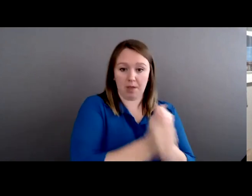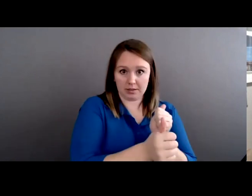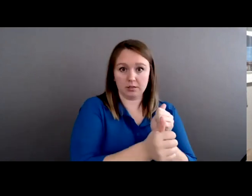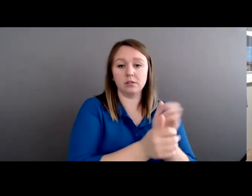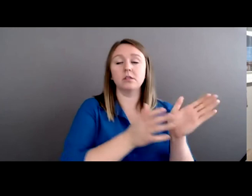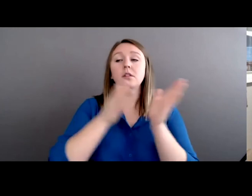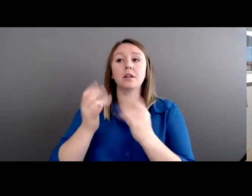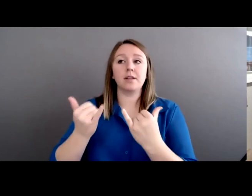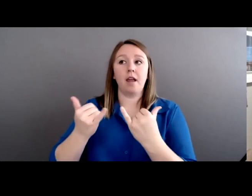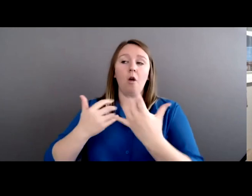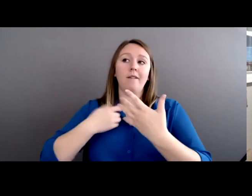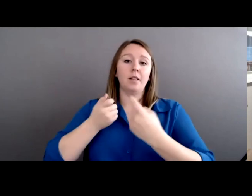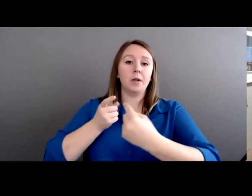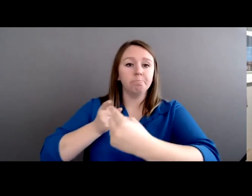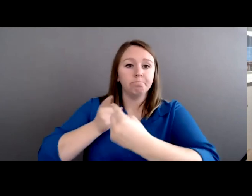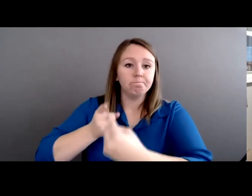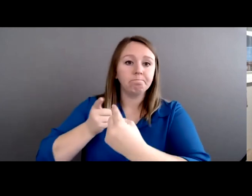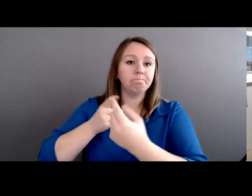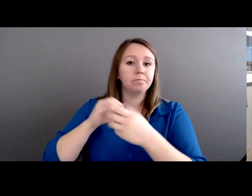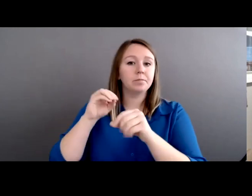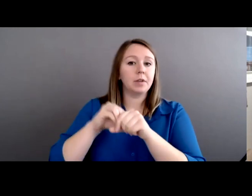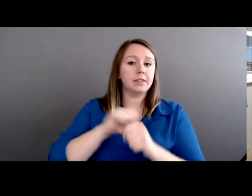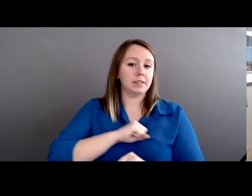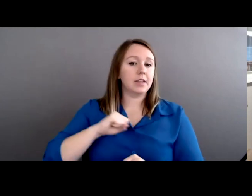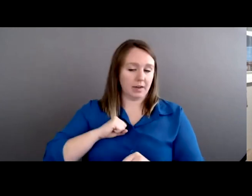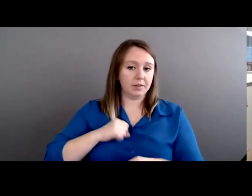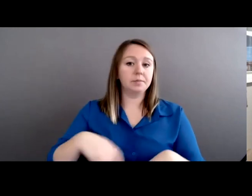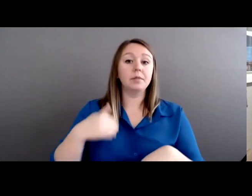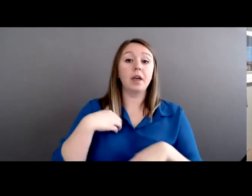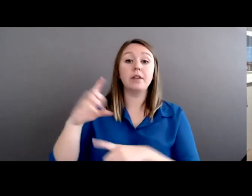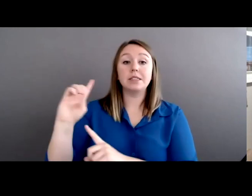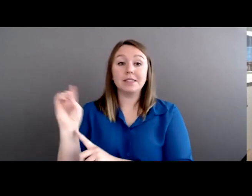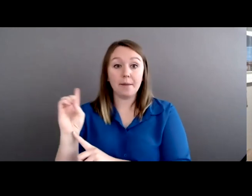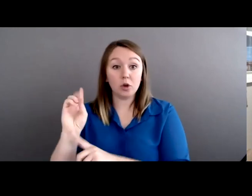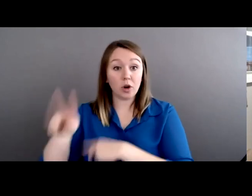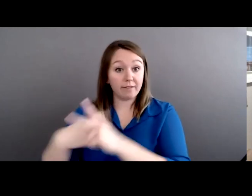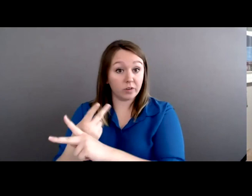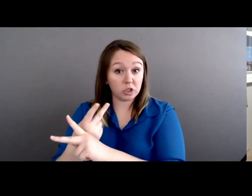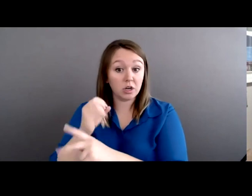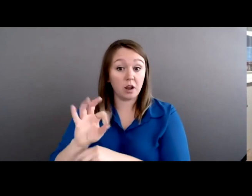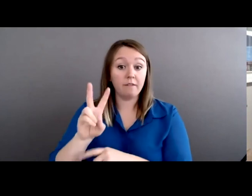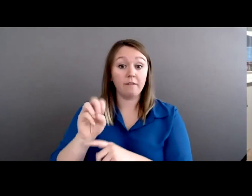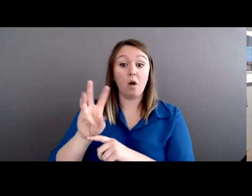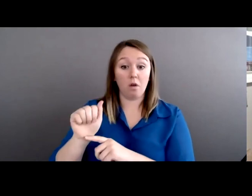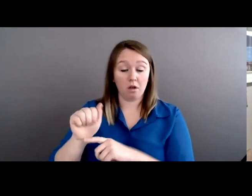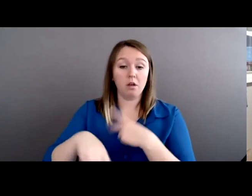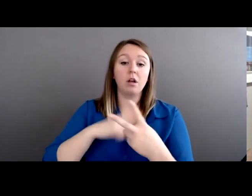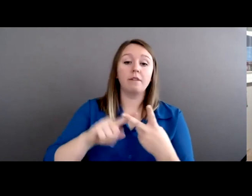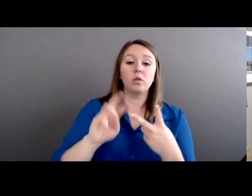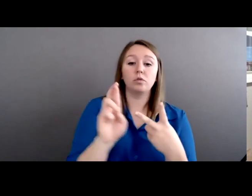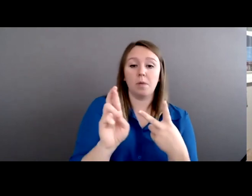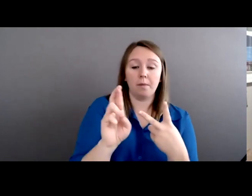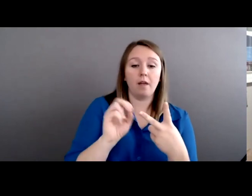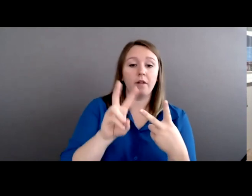sort of a battle in the Senate. There's a Democrat version of VAWA, and there's a Republican version of